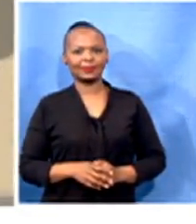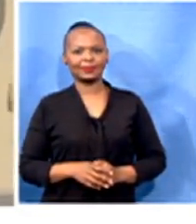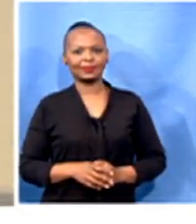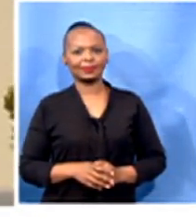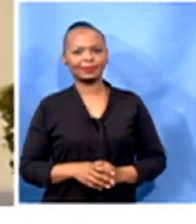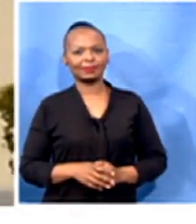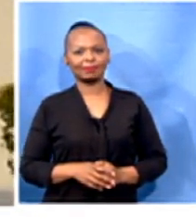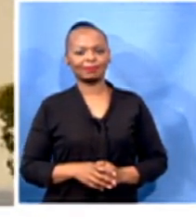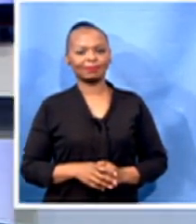Ginsberg. week has